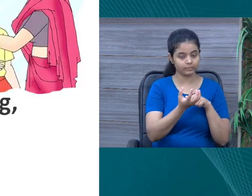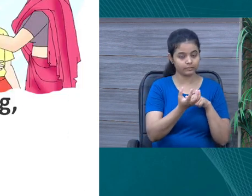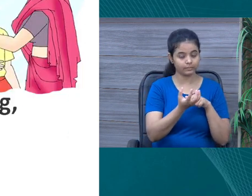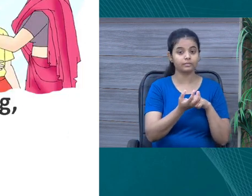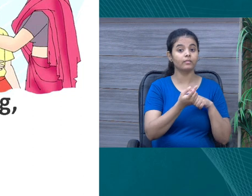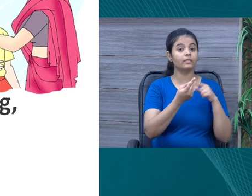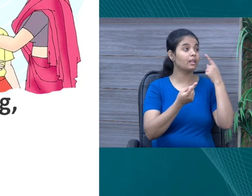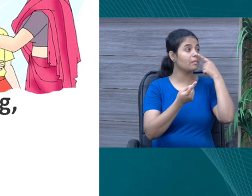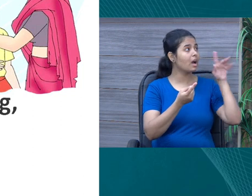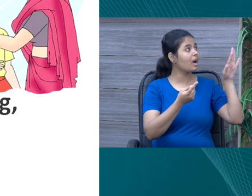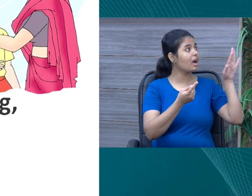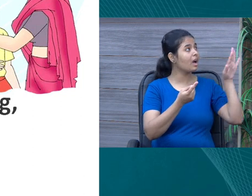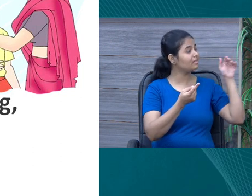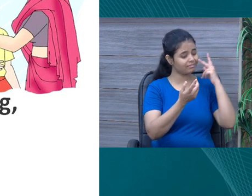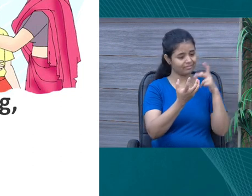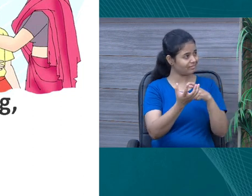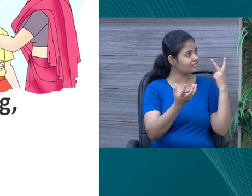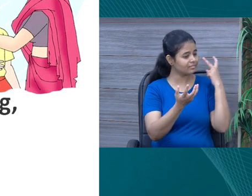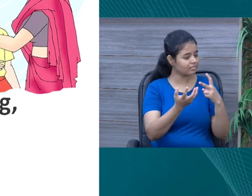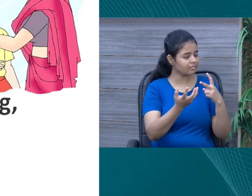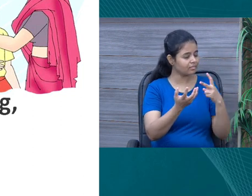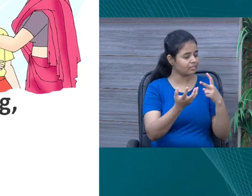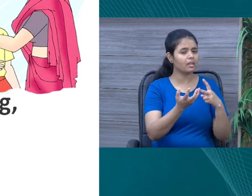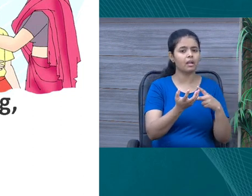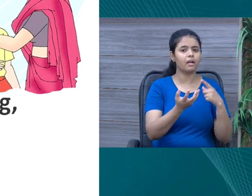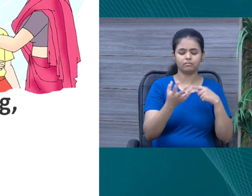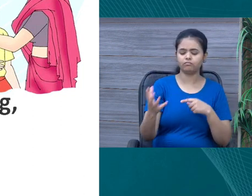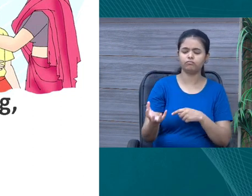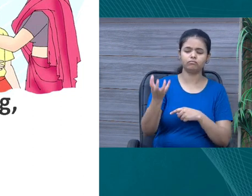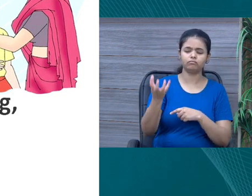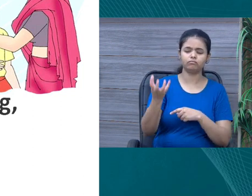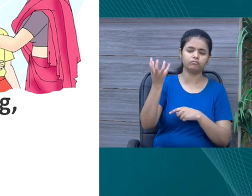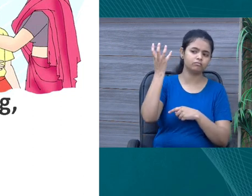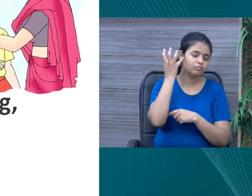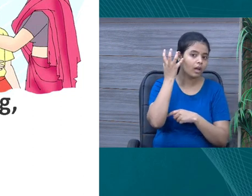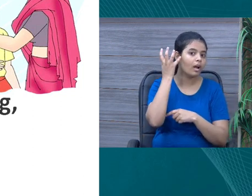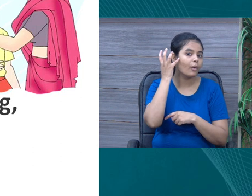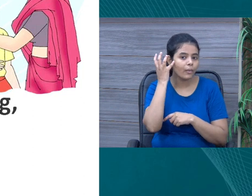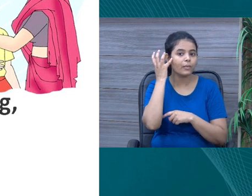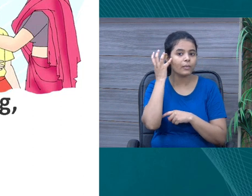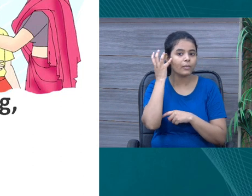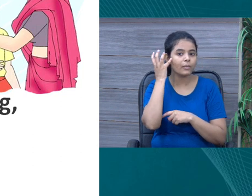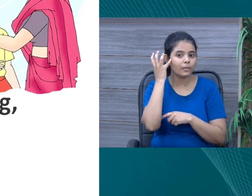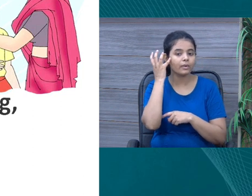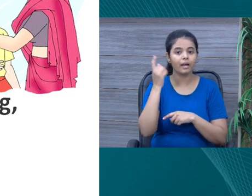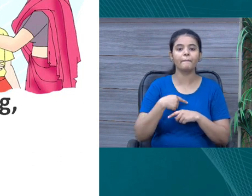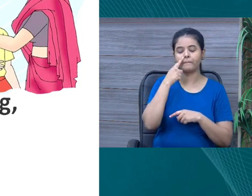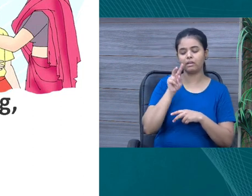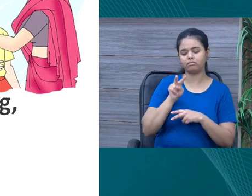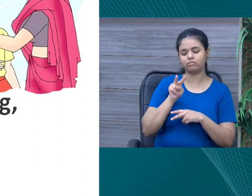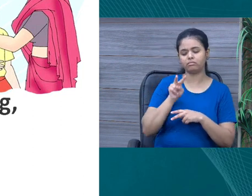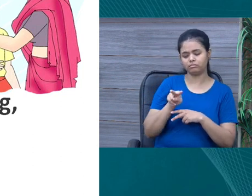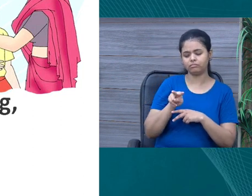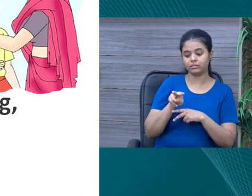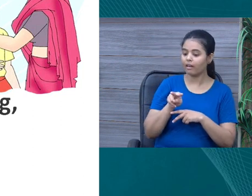Mommy looked at it and then she held it to my ear. The mother, she looked at it that